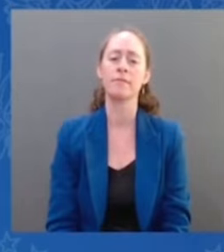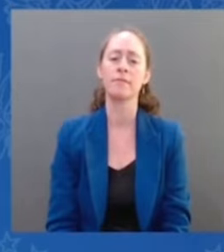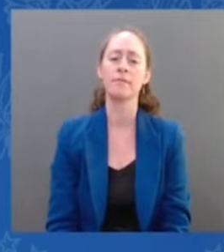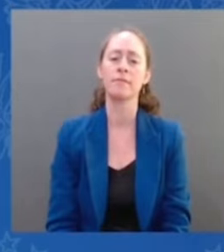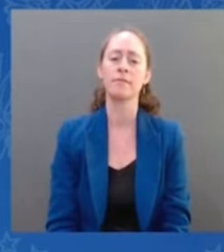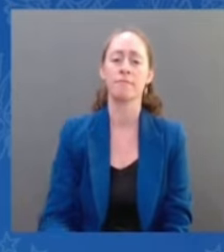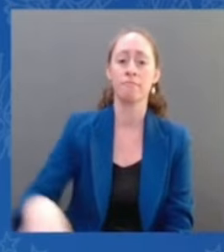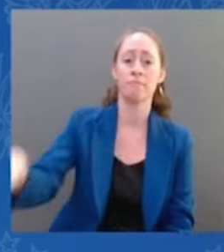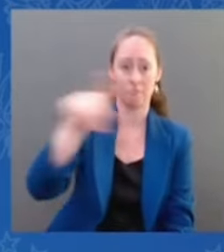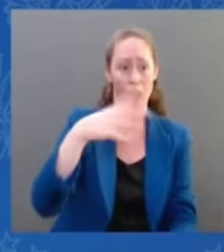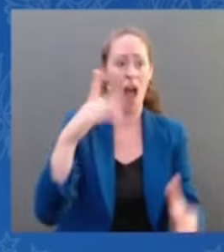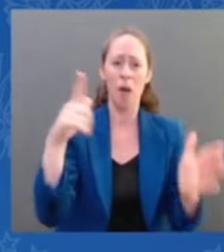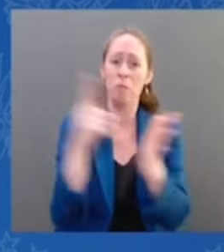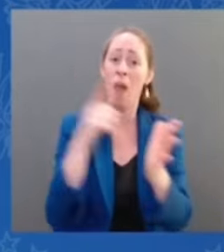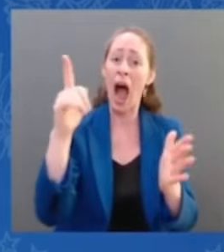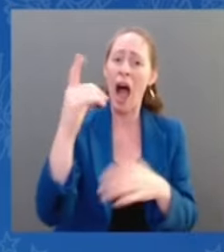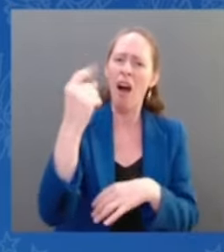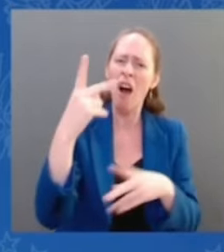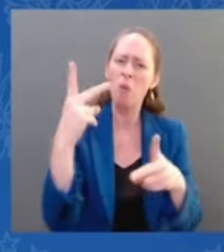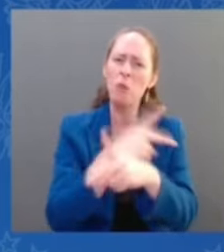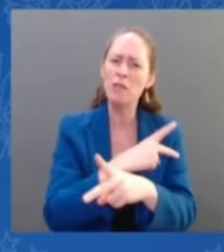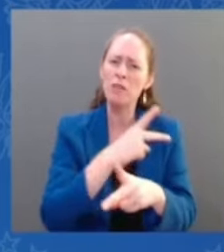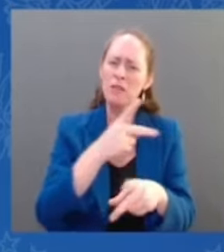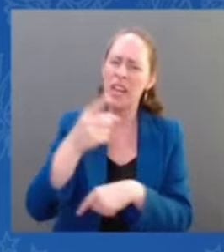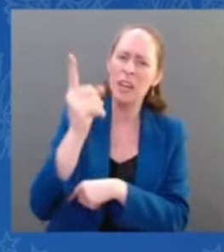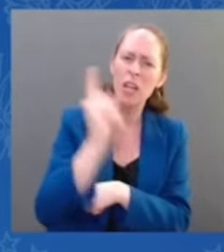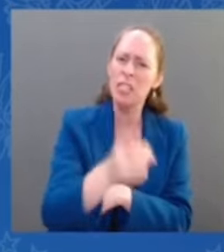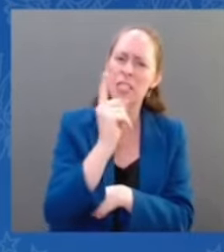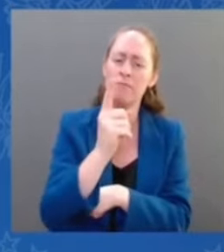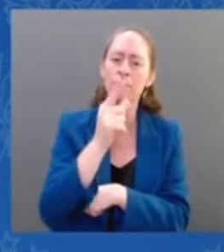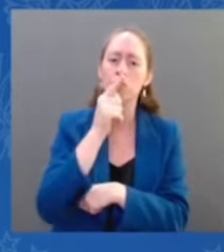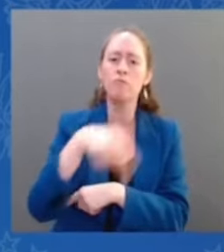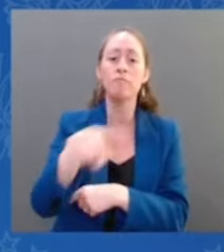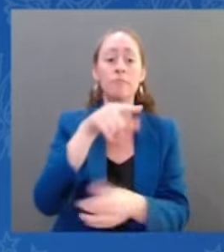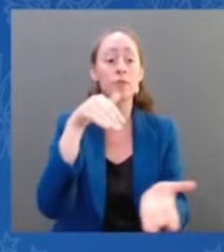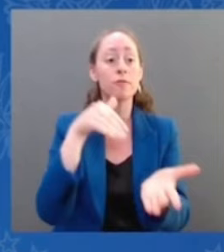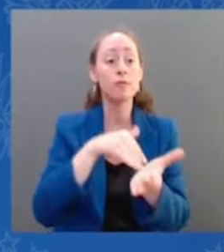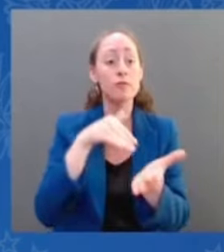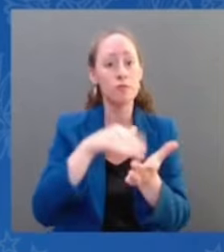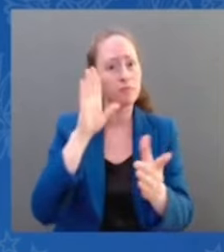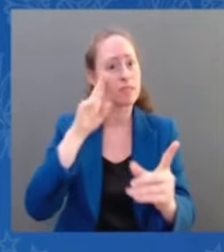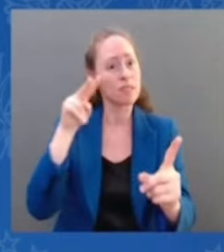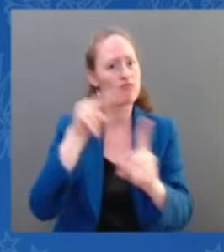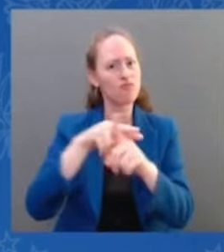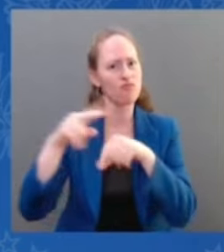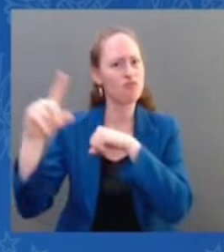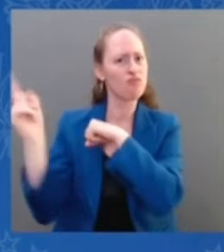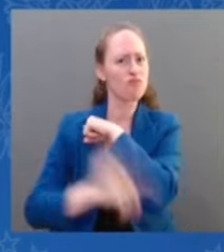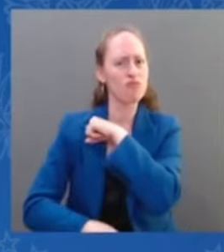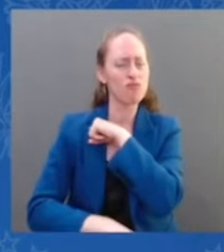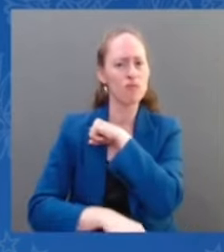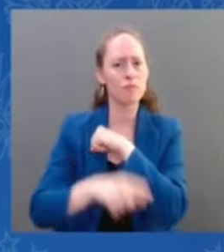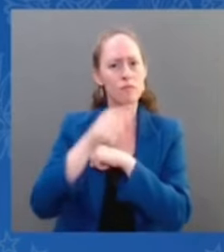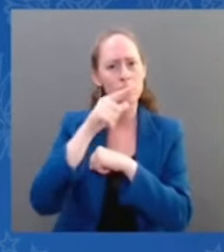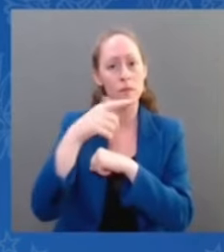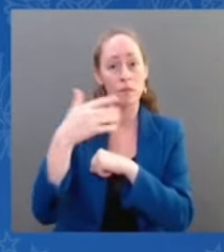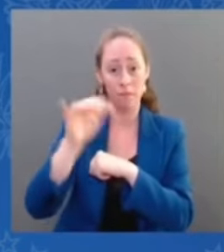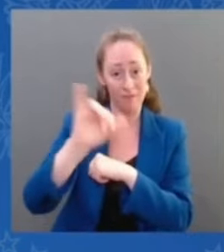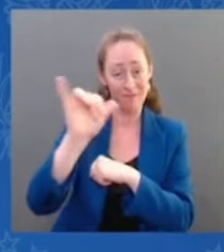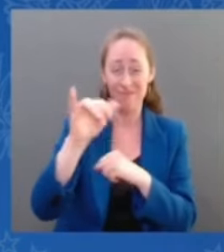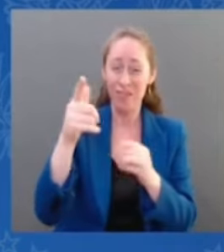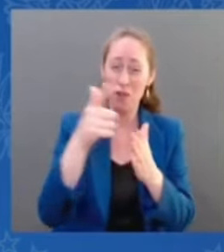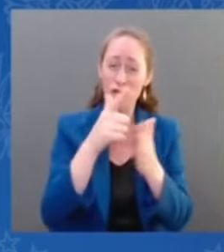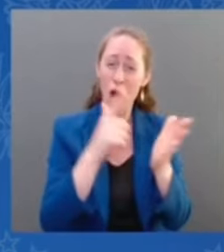extreme that many don't allow for exceptions, even for rape or incest. Let me say it again. Some of the states don't allow for exceptions for rape or